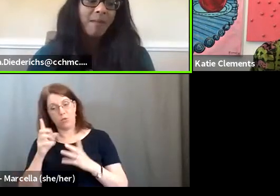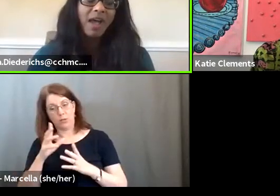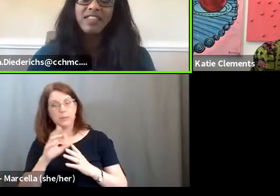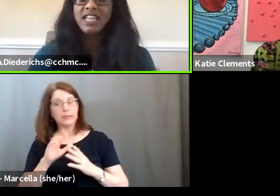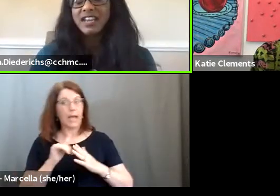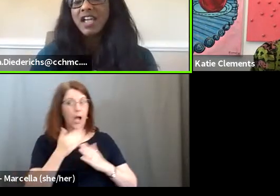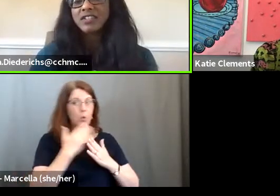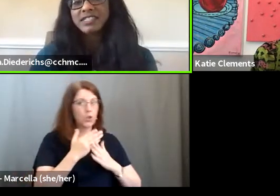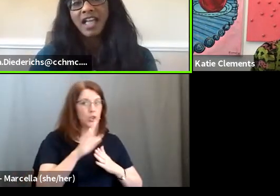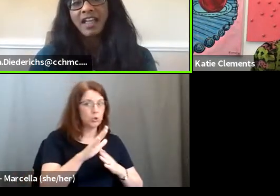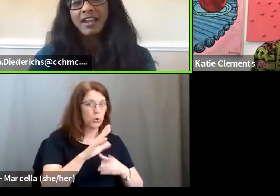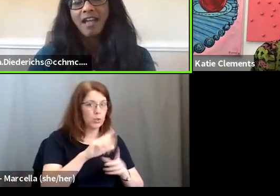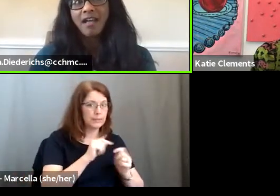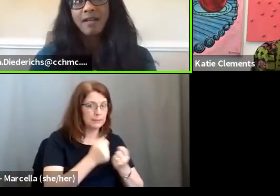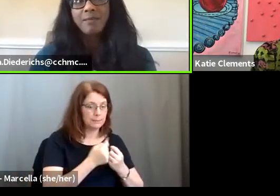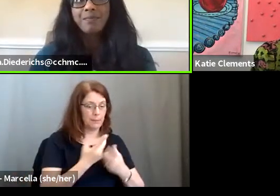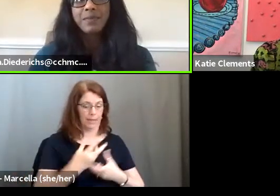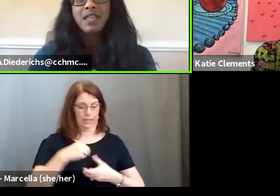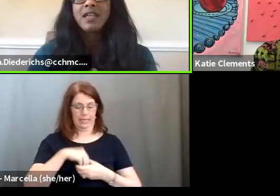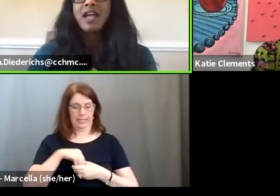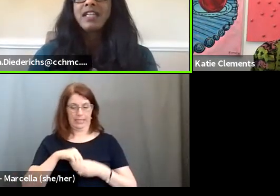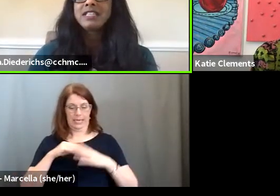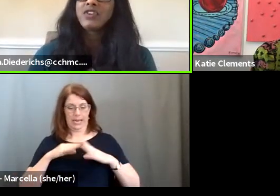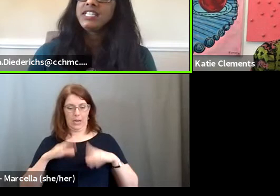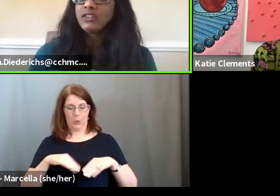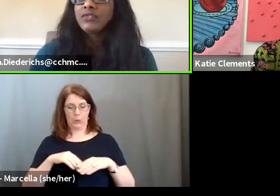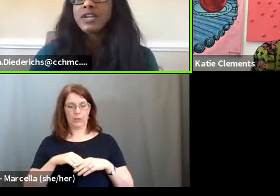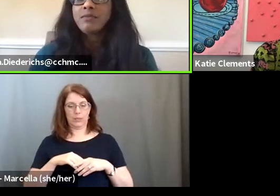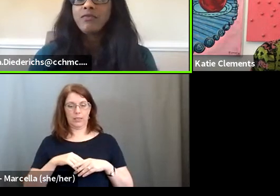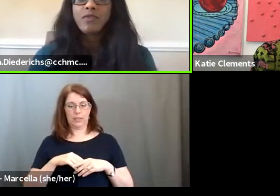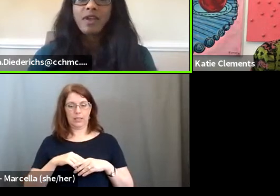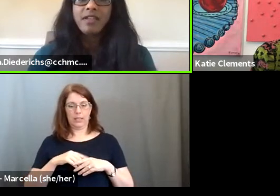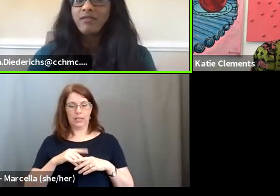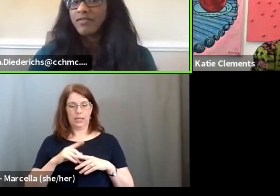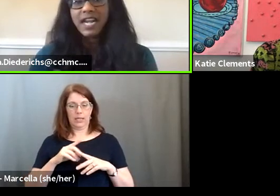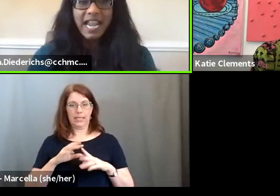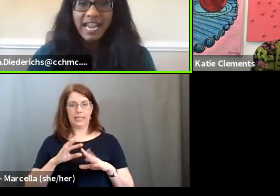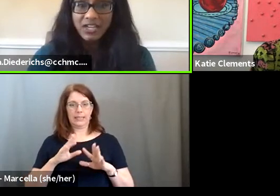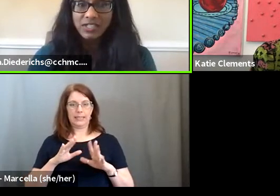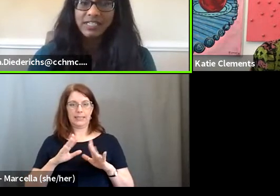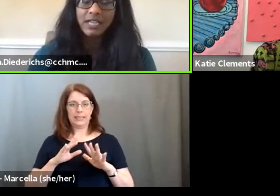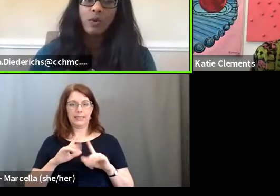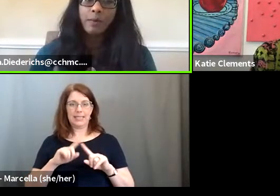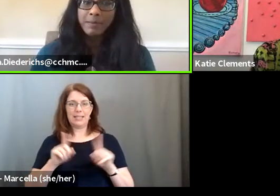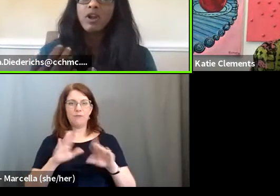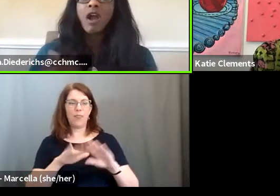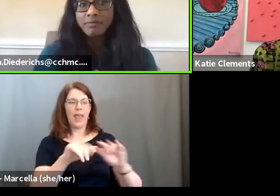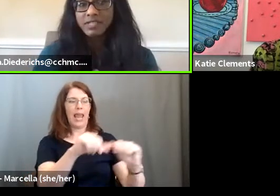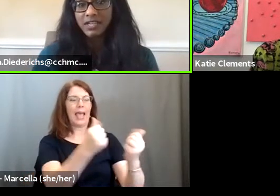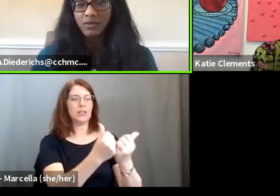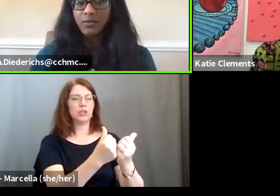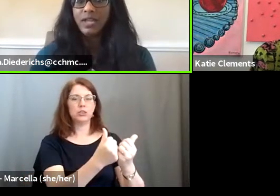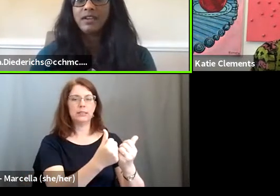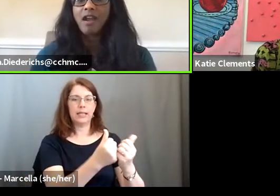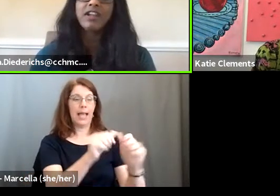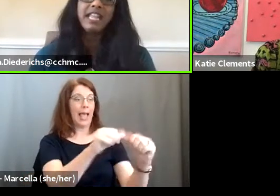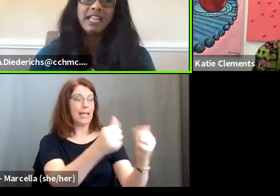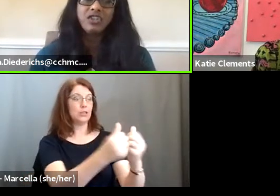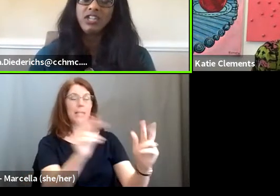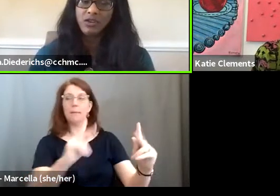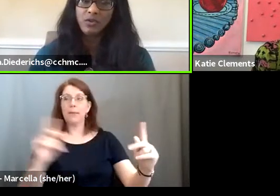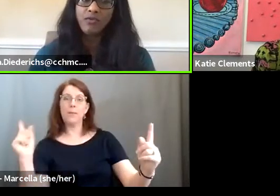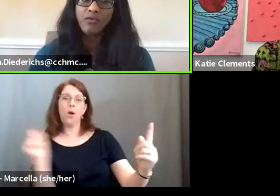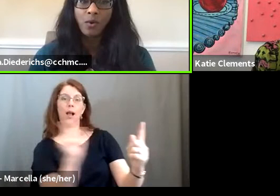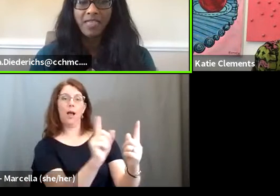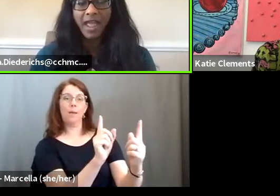um, on the in-house side, um, it's very different front than an agency where people come to you and are